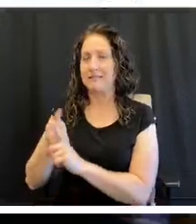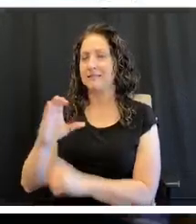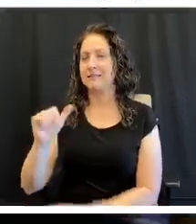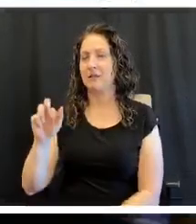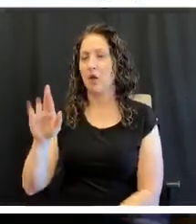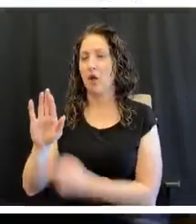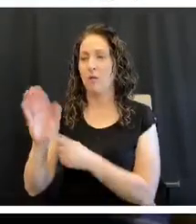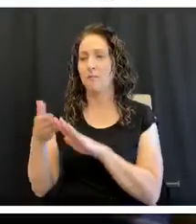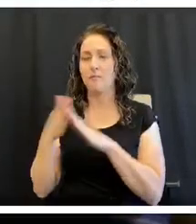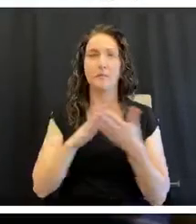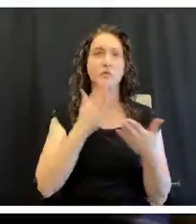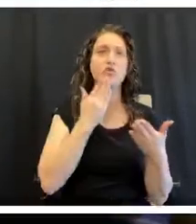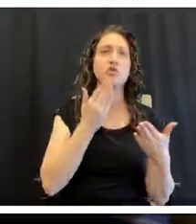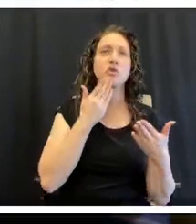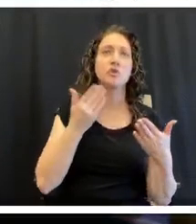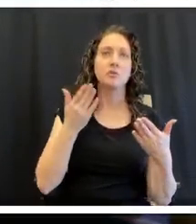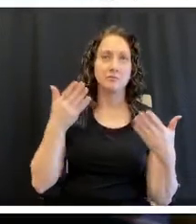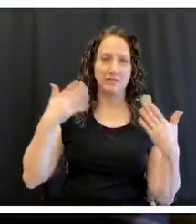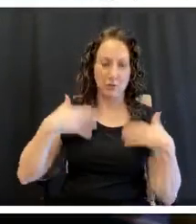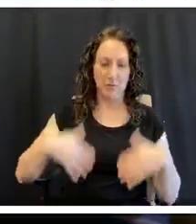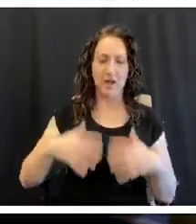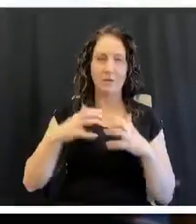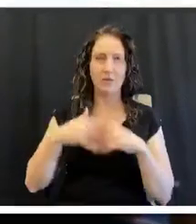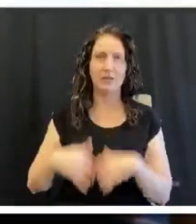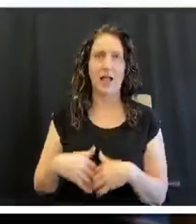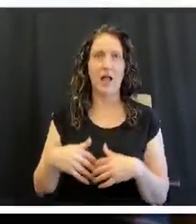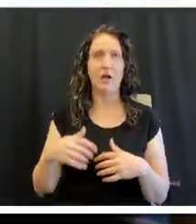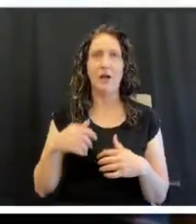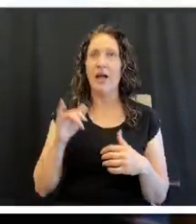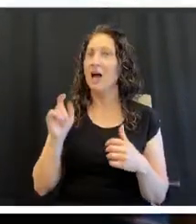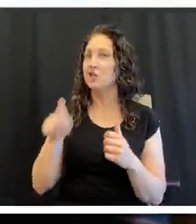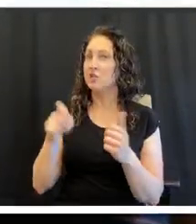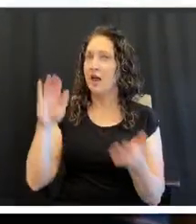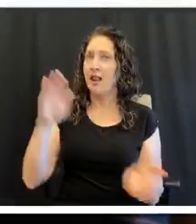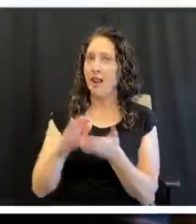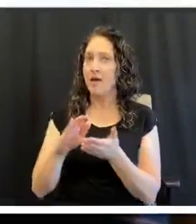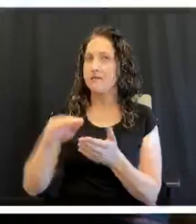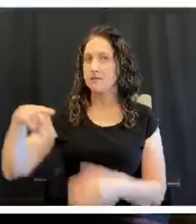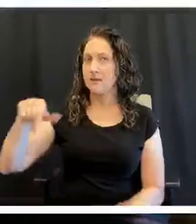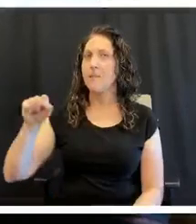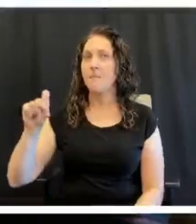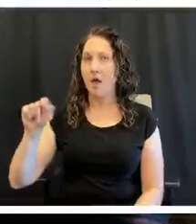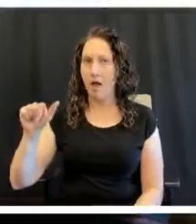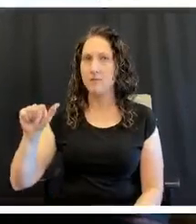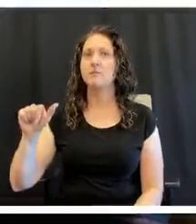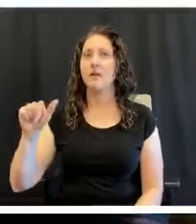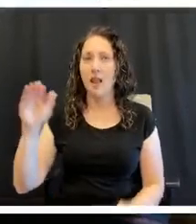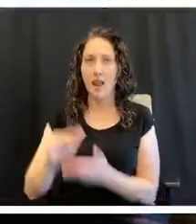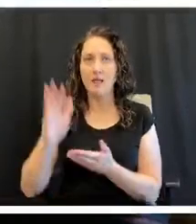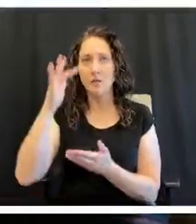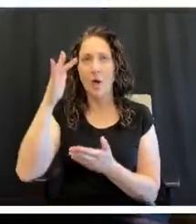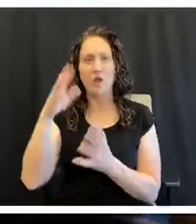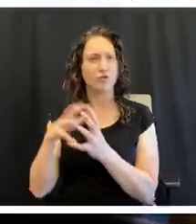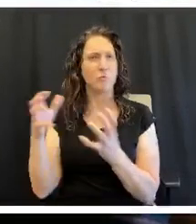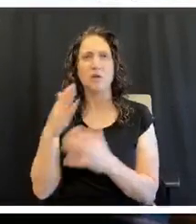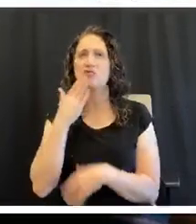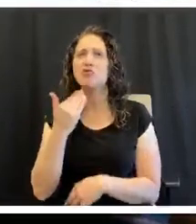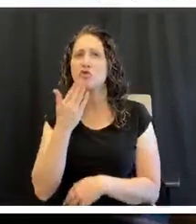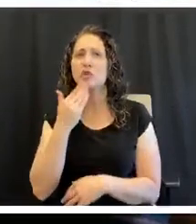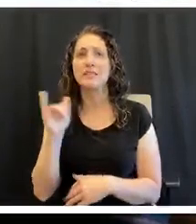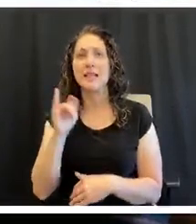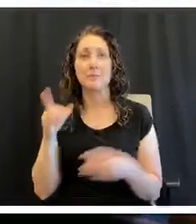sugar down the road. And I should be cutting back a lot on the pasta, definitely a lot on the sugar, a lot on the sweets.